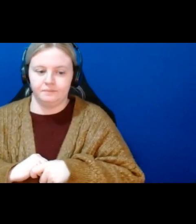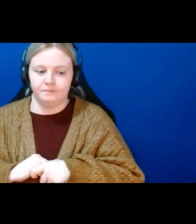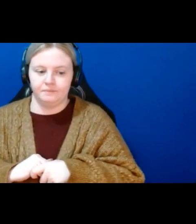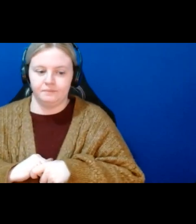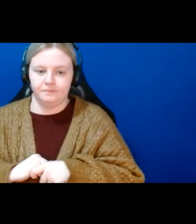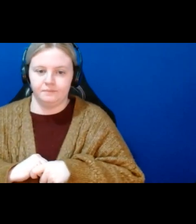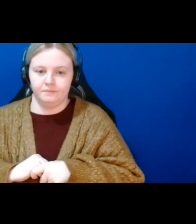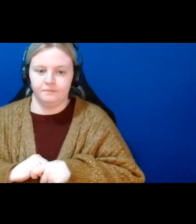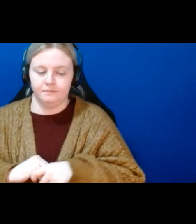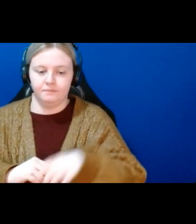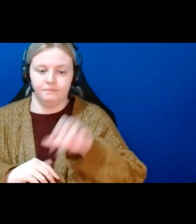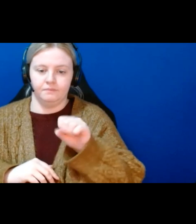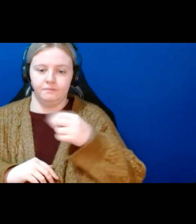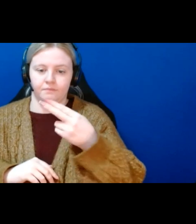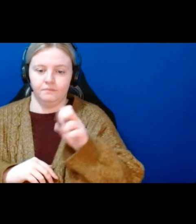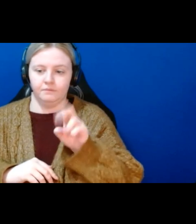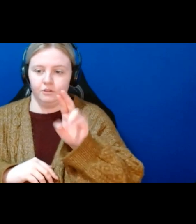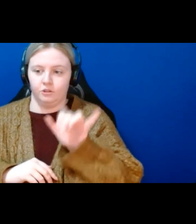Shiri is there anything that you would like to add